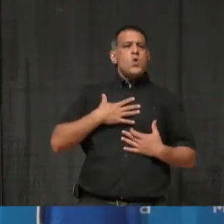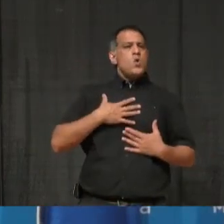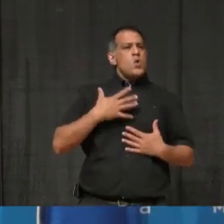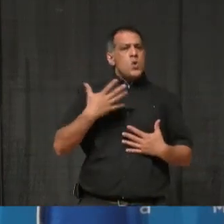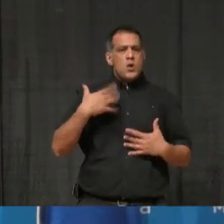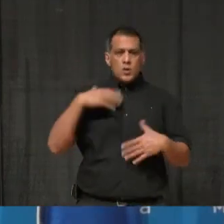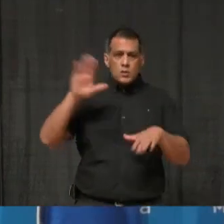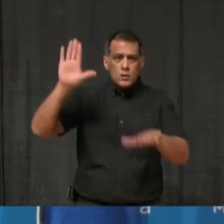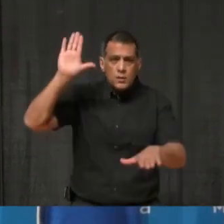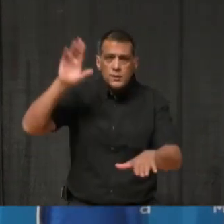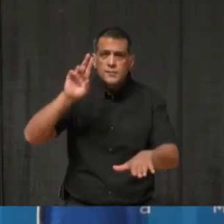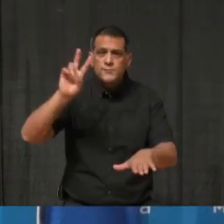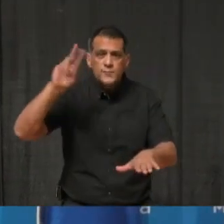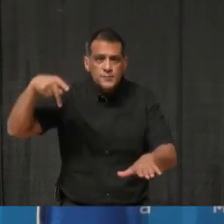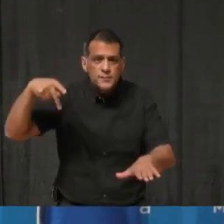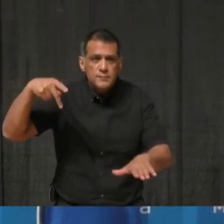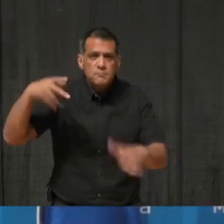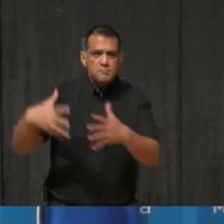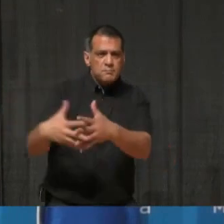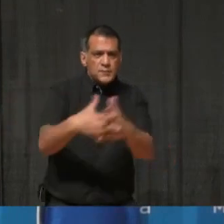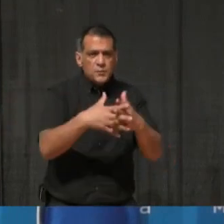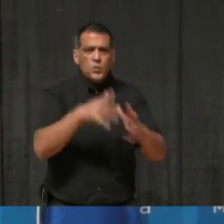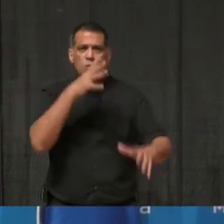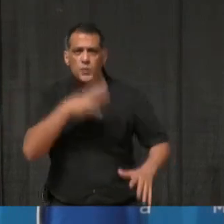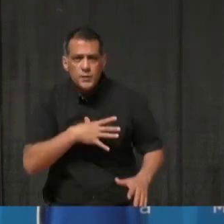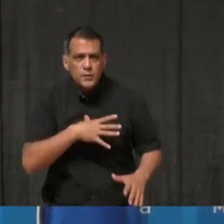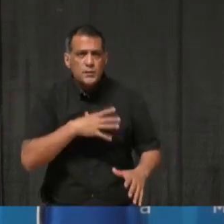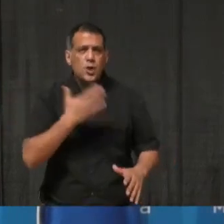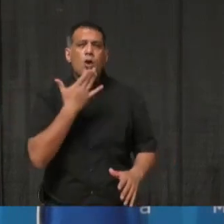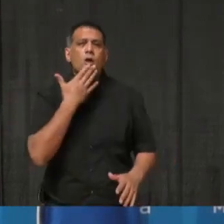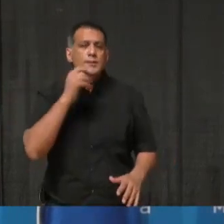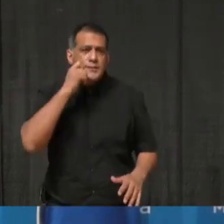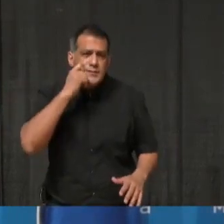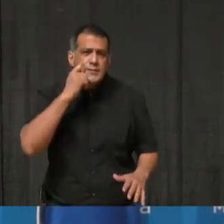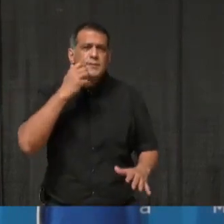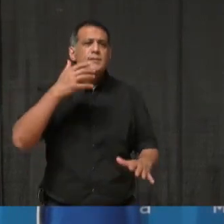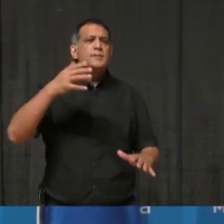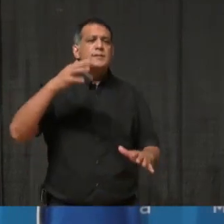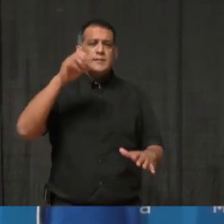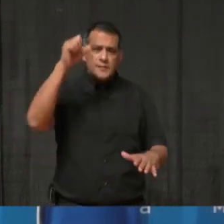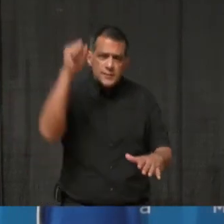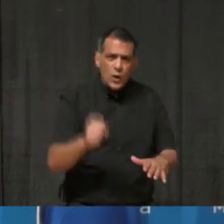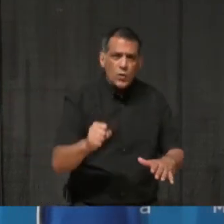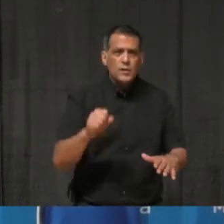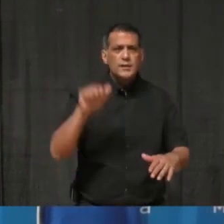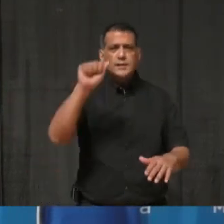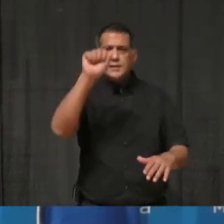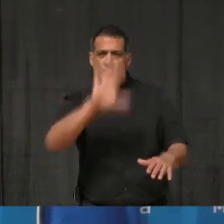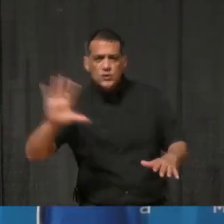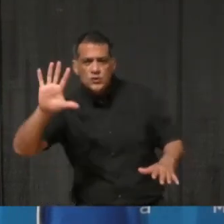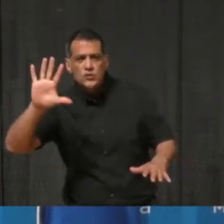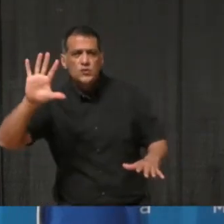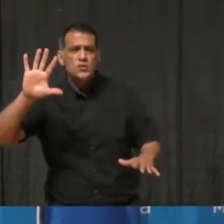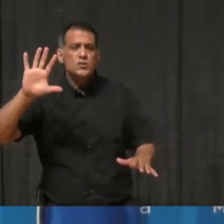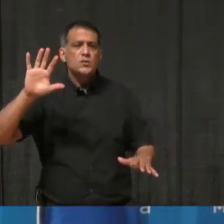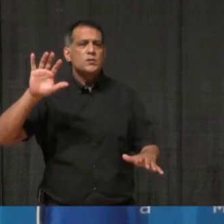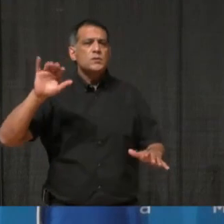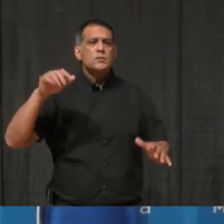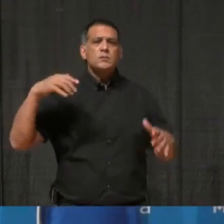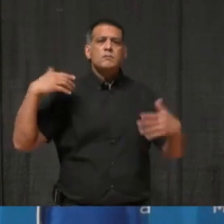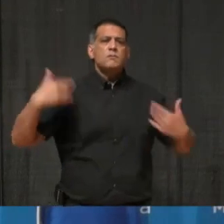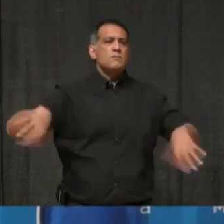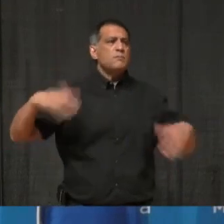An American woman of colour, of South Asian background, has never held such a powerful political position before,